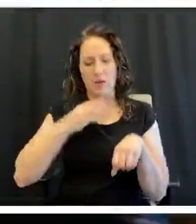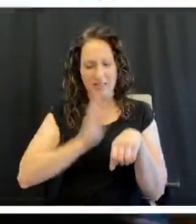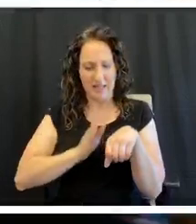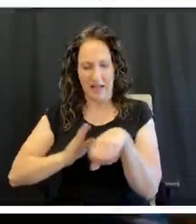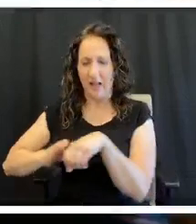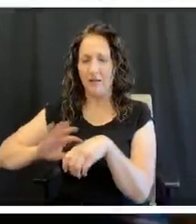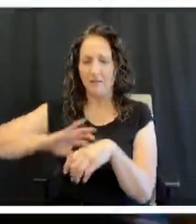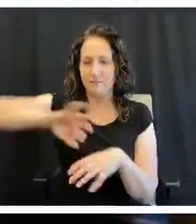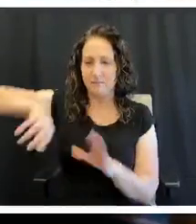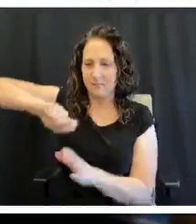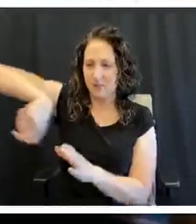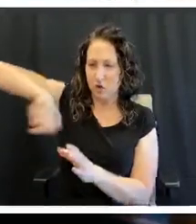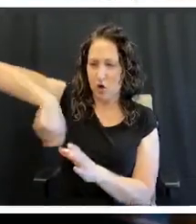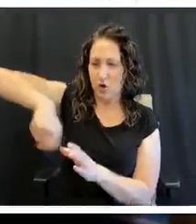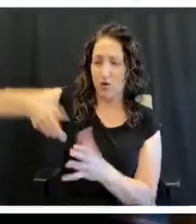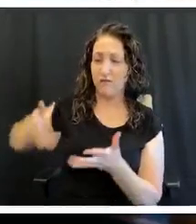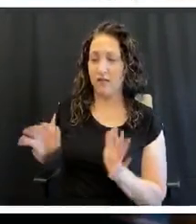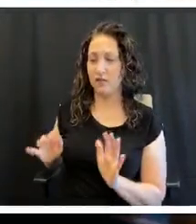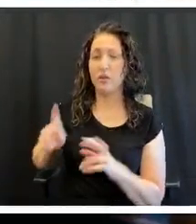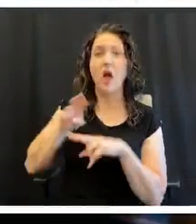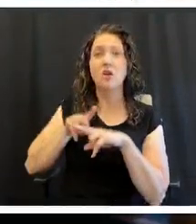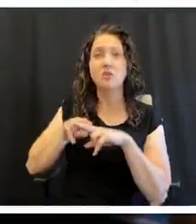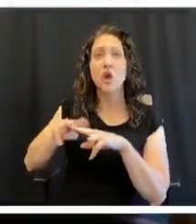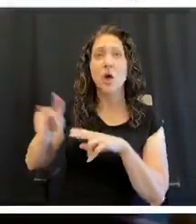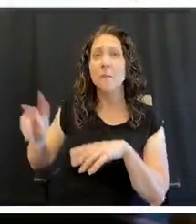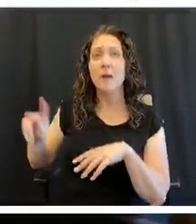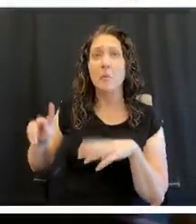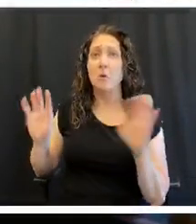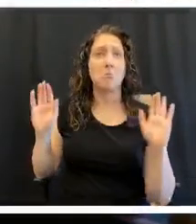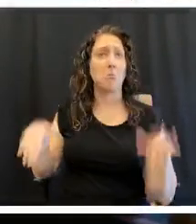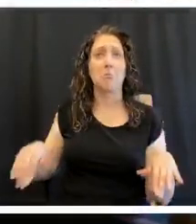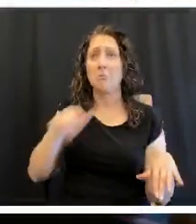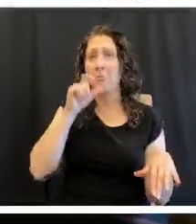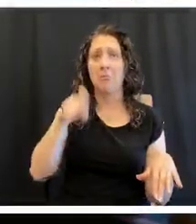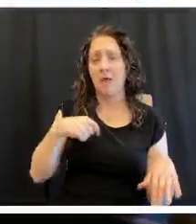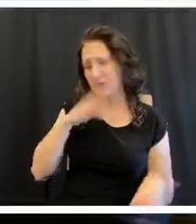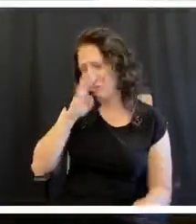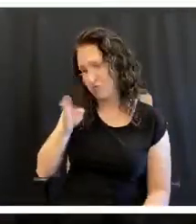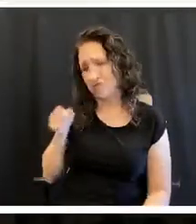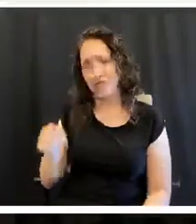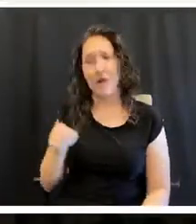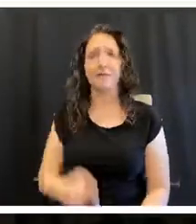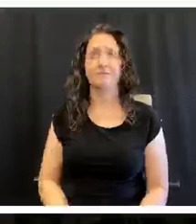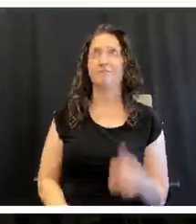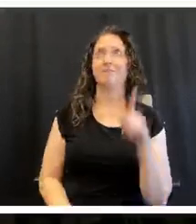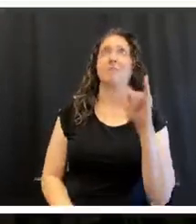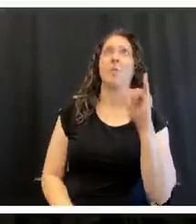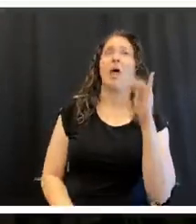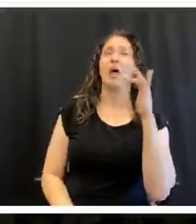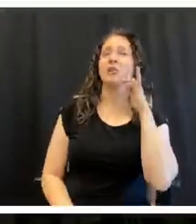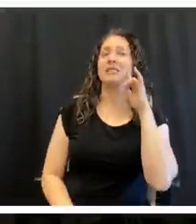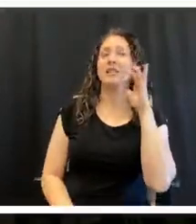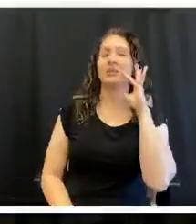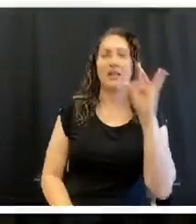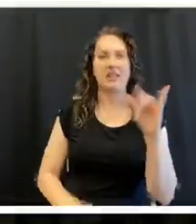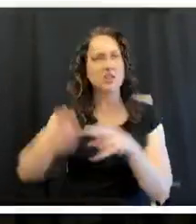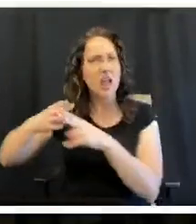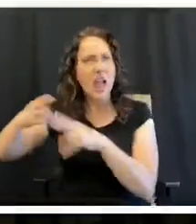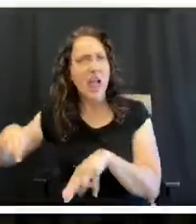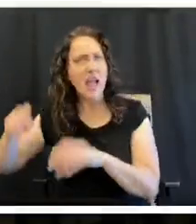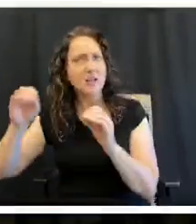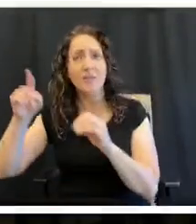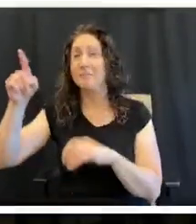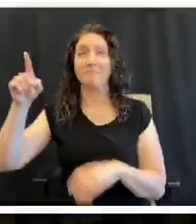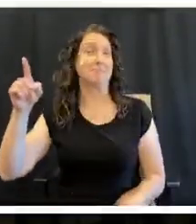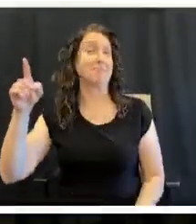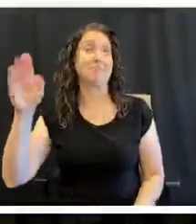together and there I've got it. I don't even add salt or pepper to it. like it just like that. Okay. That sounds delicious. And no egg? No